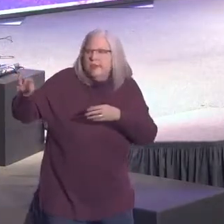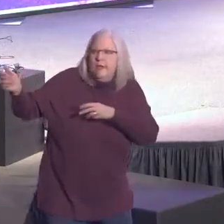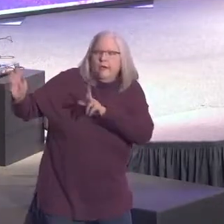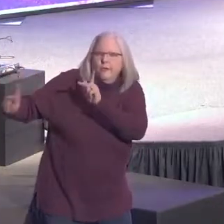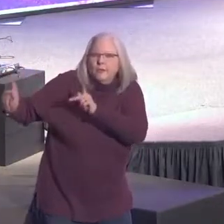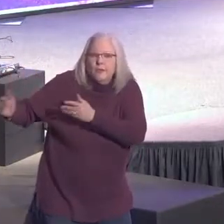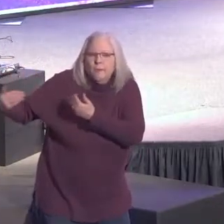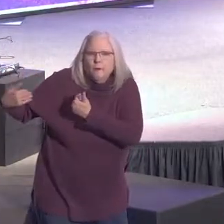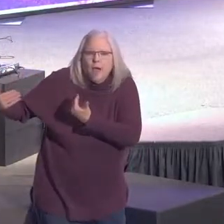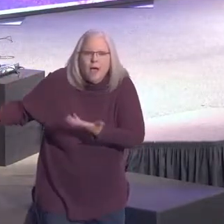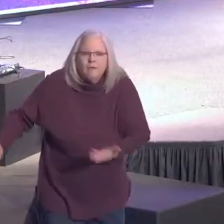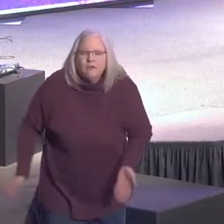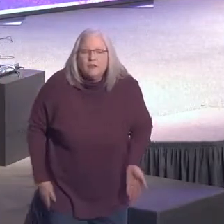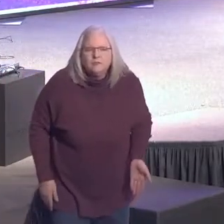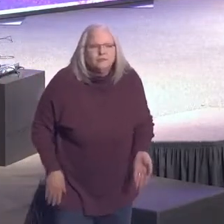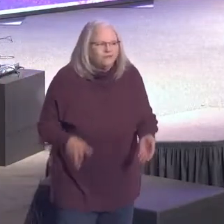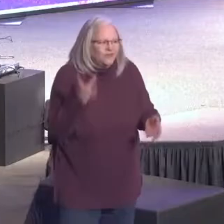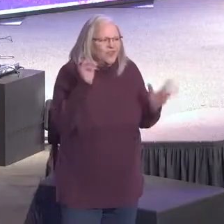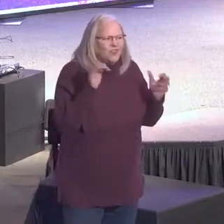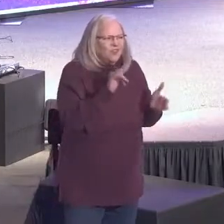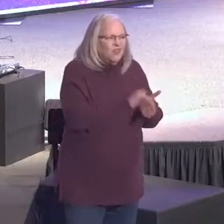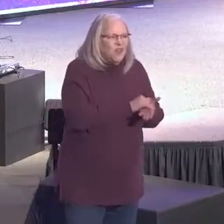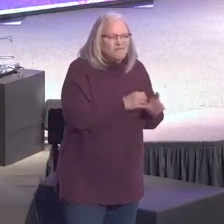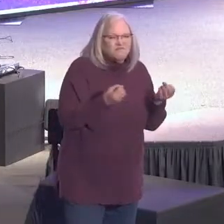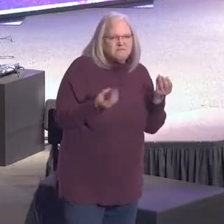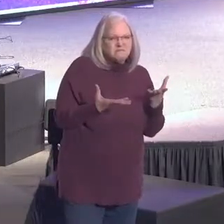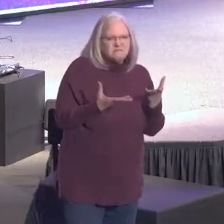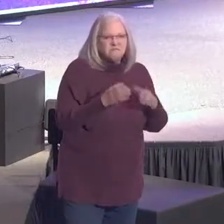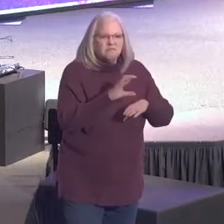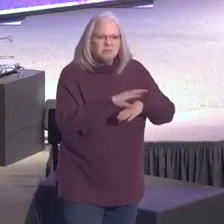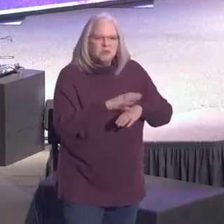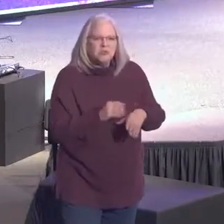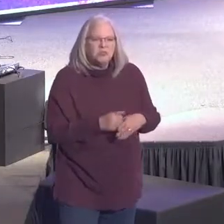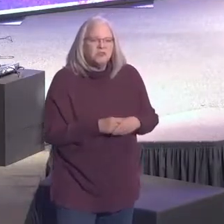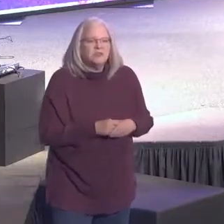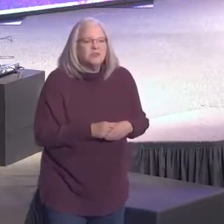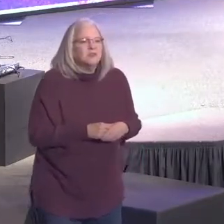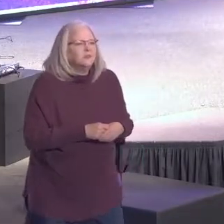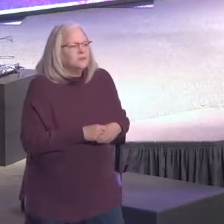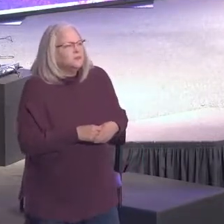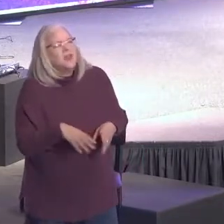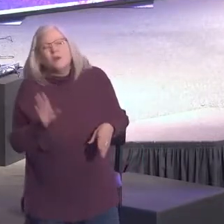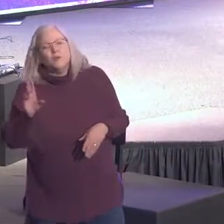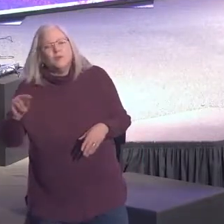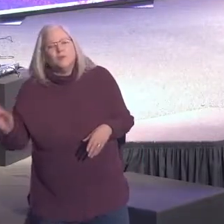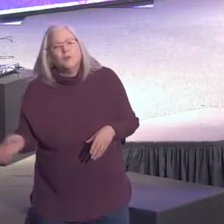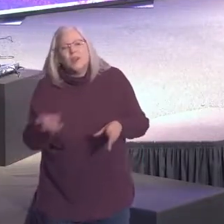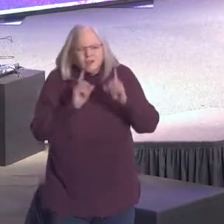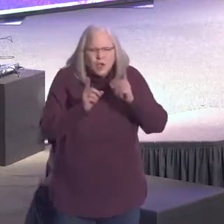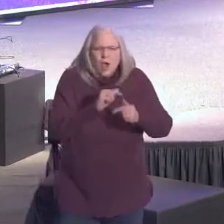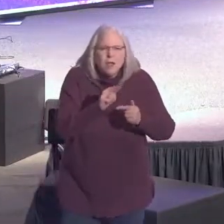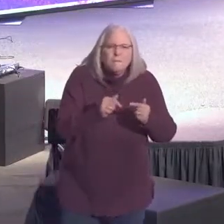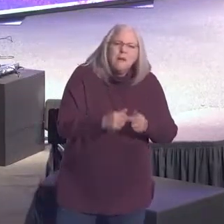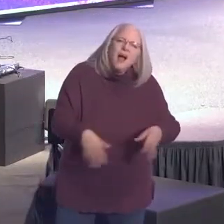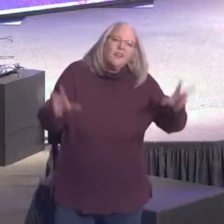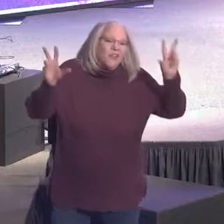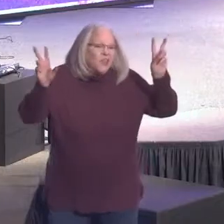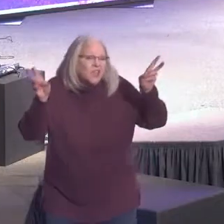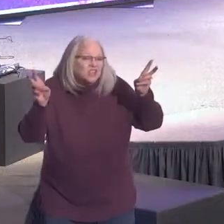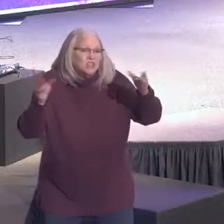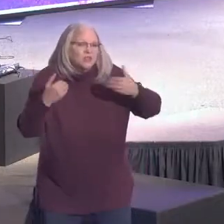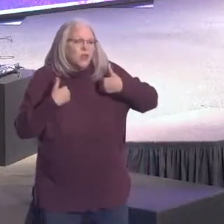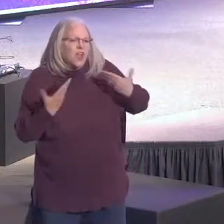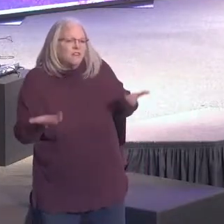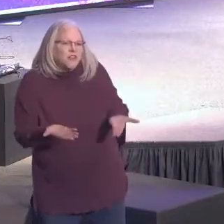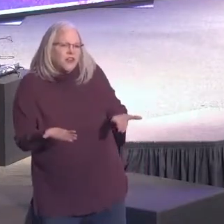people have. You hear that a lot in churches. No, I think there's plenty to talk about with the issues that we have right here. Right in our own midst.